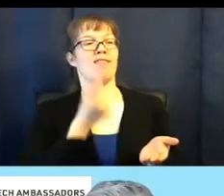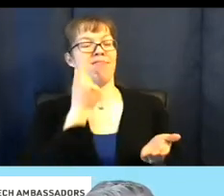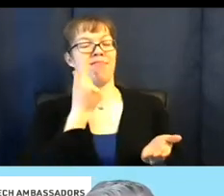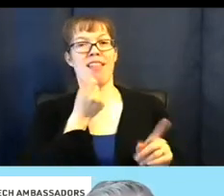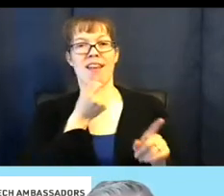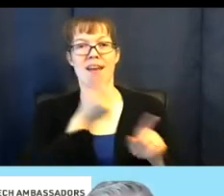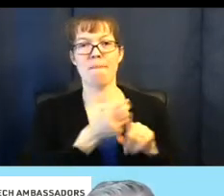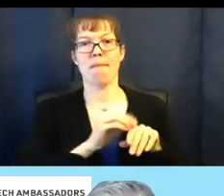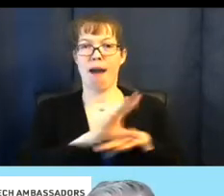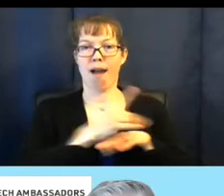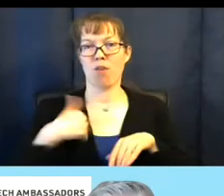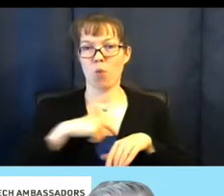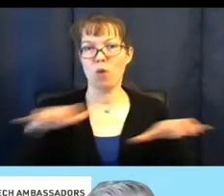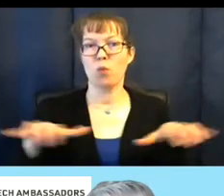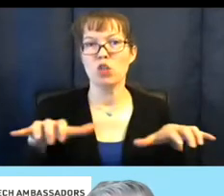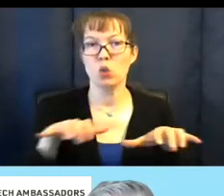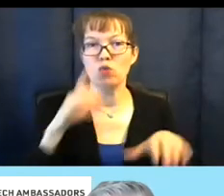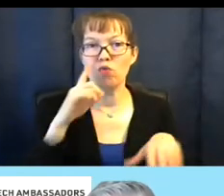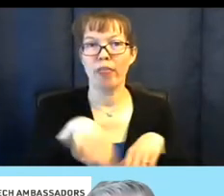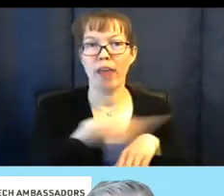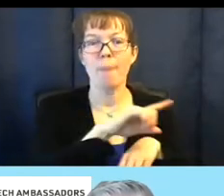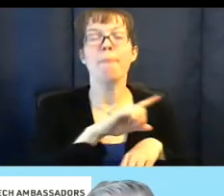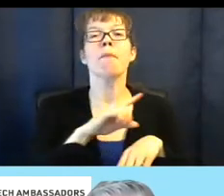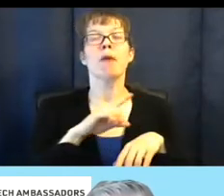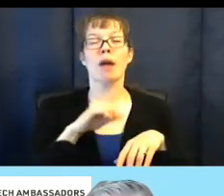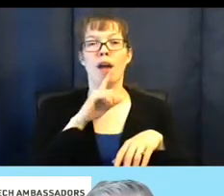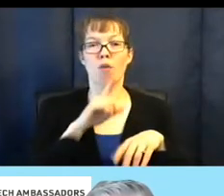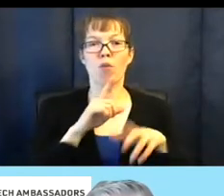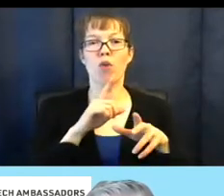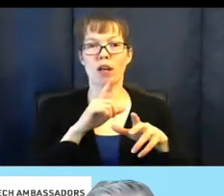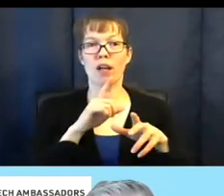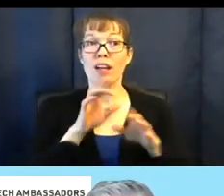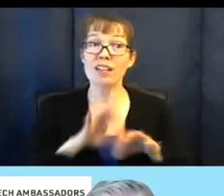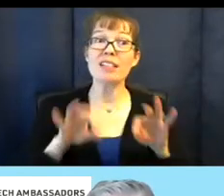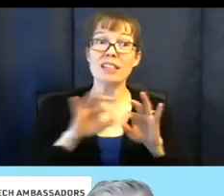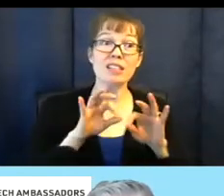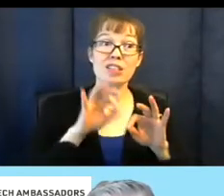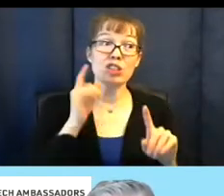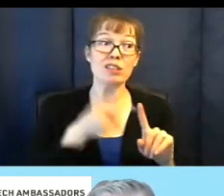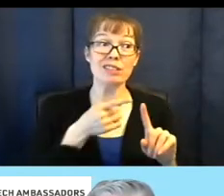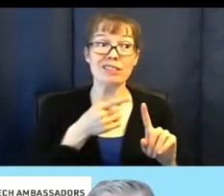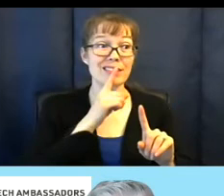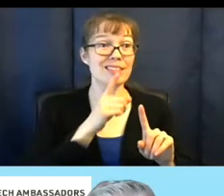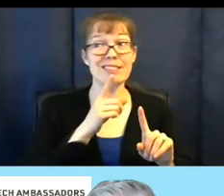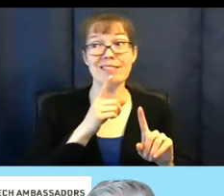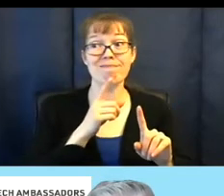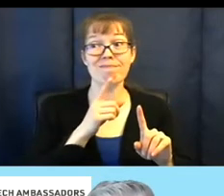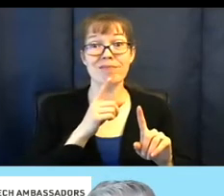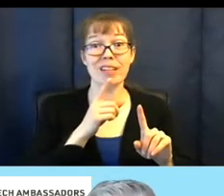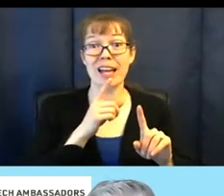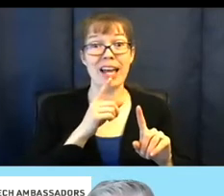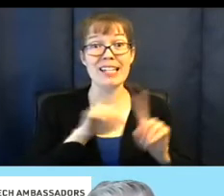do and the fact that there is, you know, essentially two different worlds